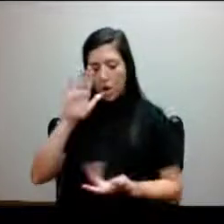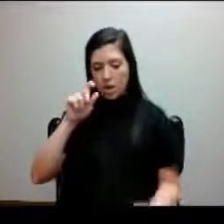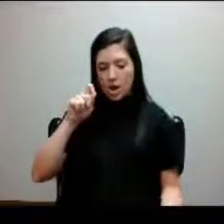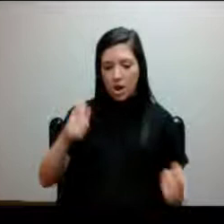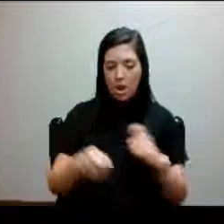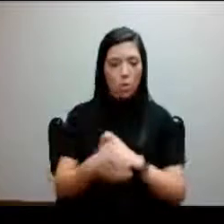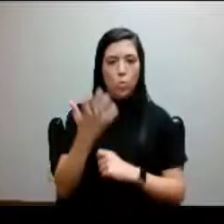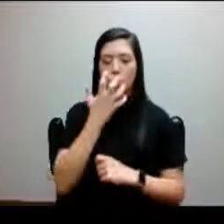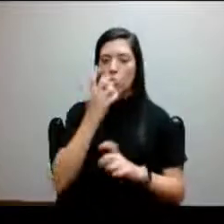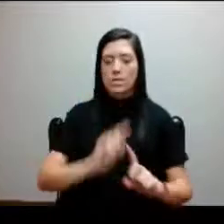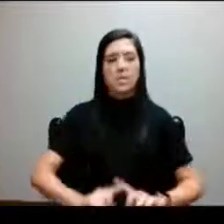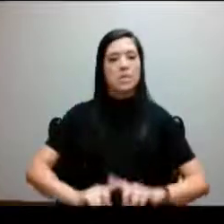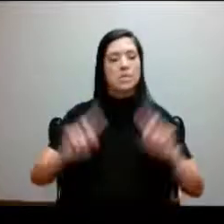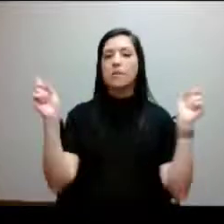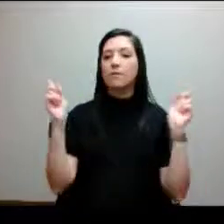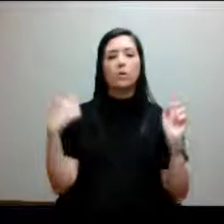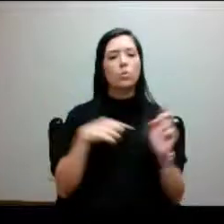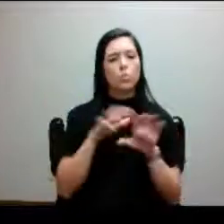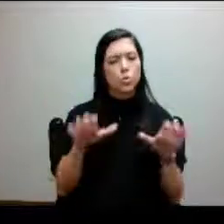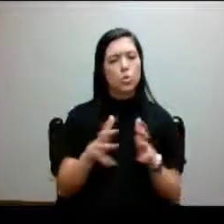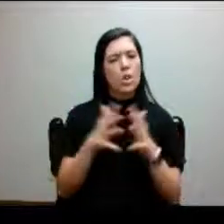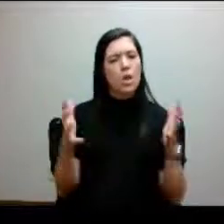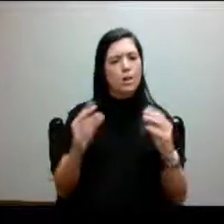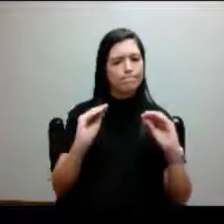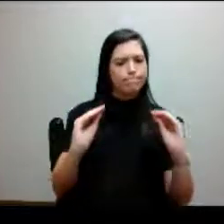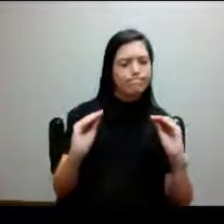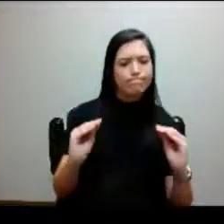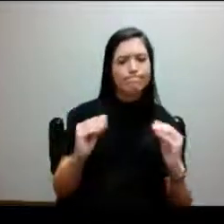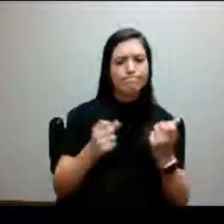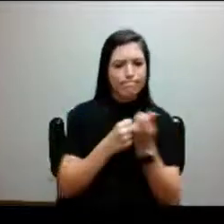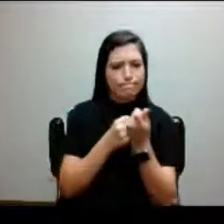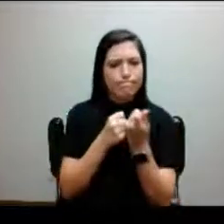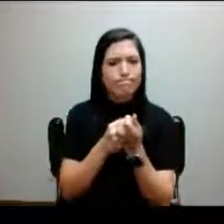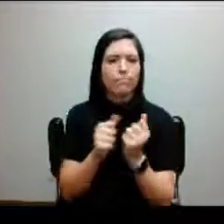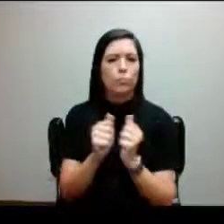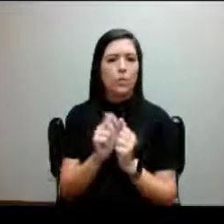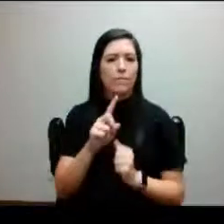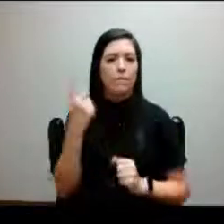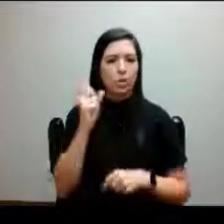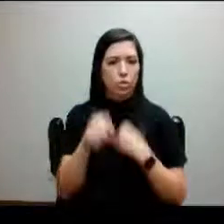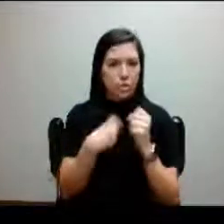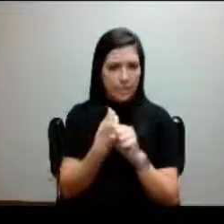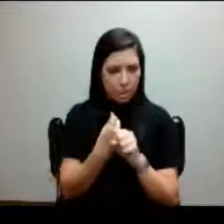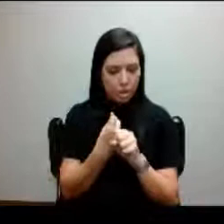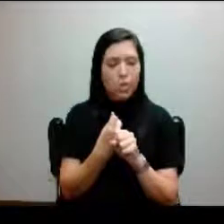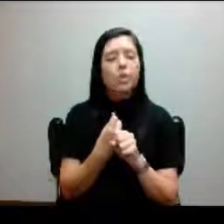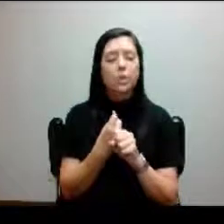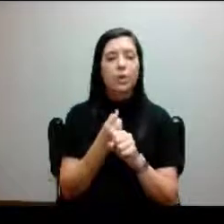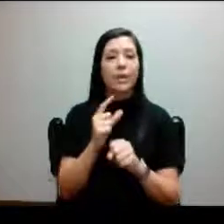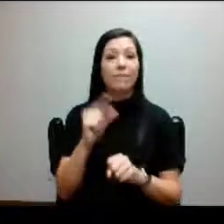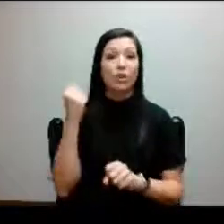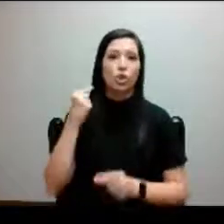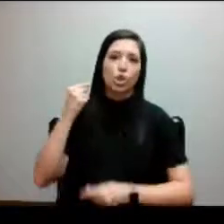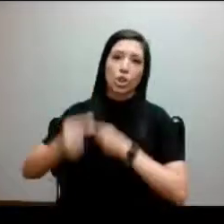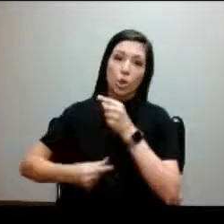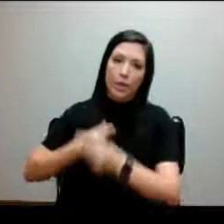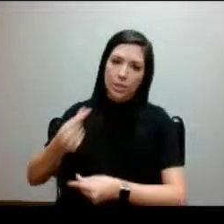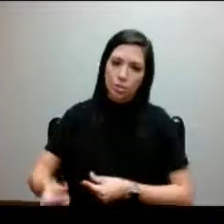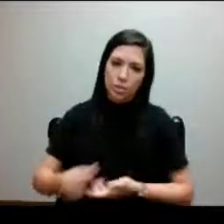so we do a lot more empowering and advocating with our first year and our first generation students as well.